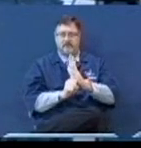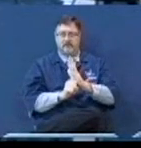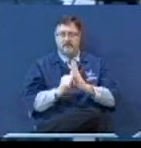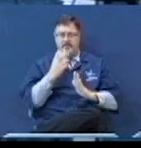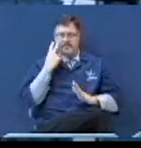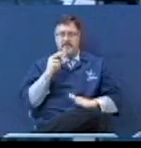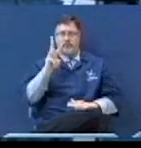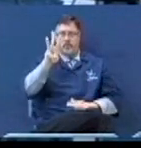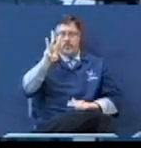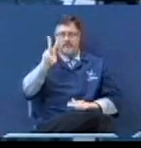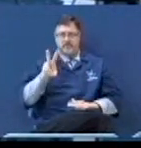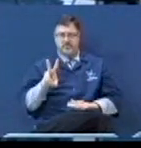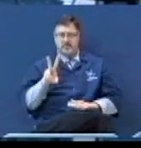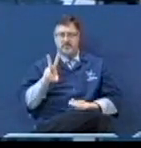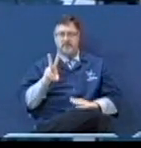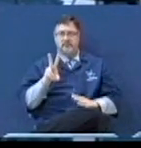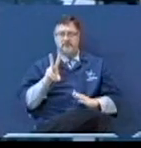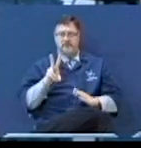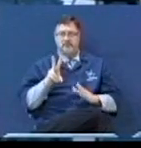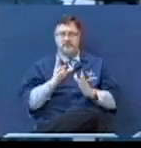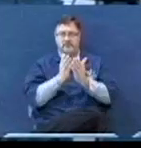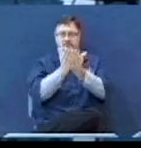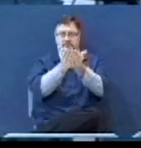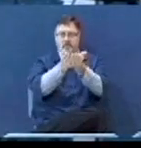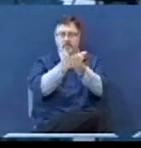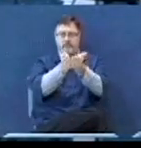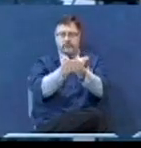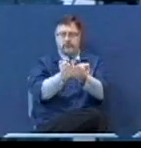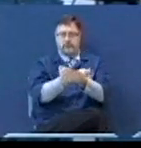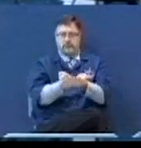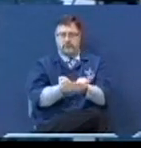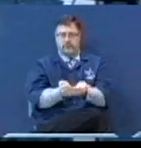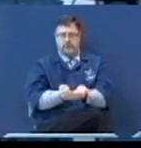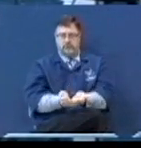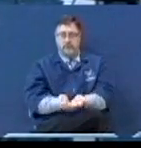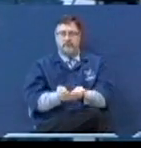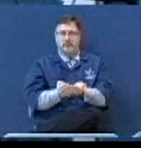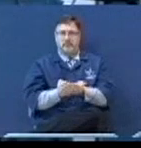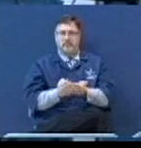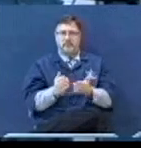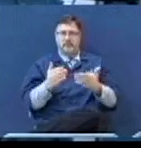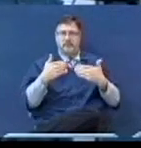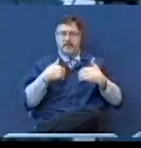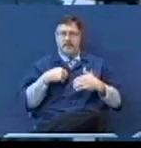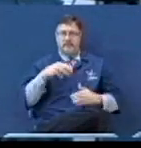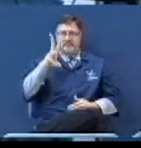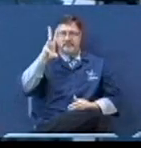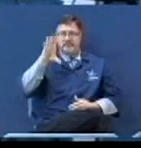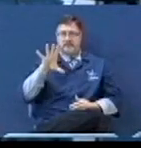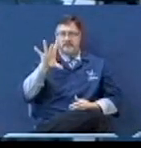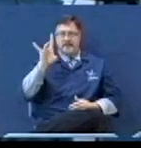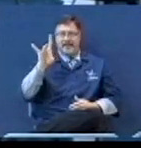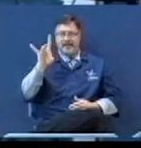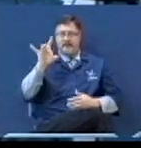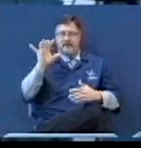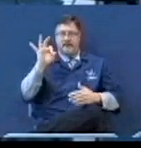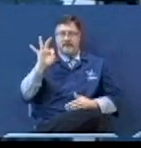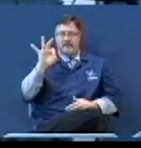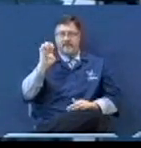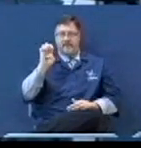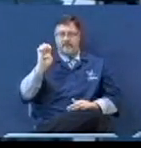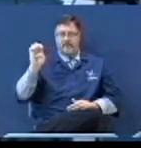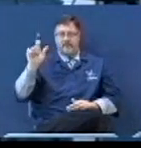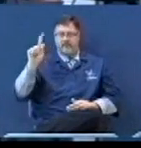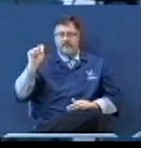Virginia went down, bravely. This ship was over 608 feet long.